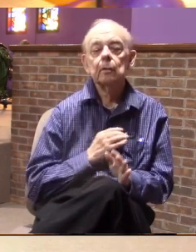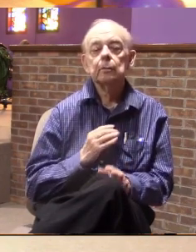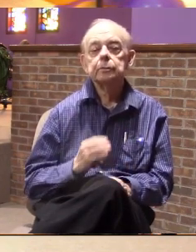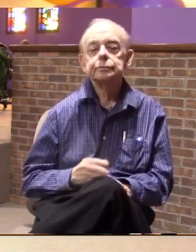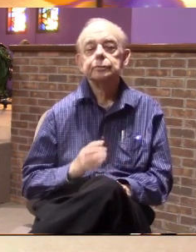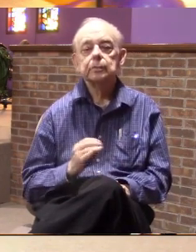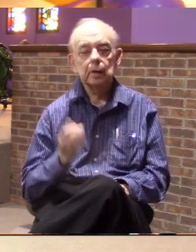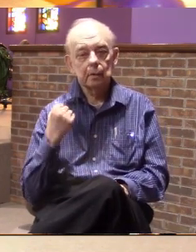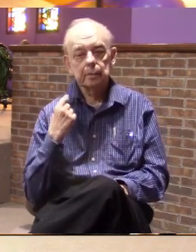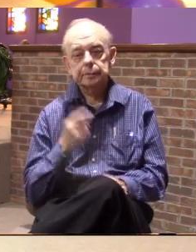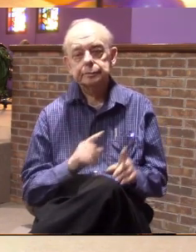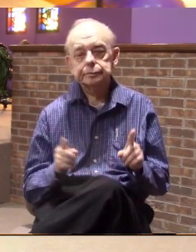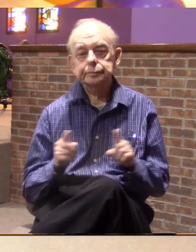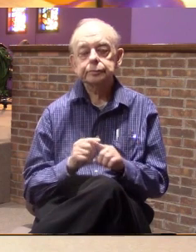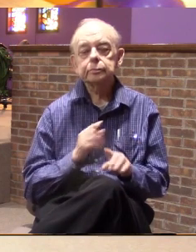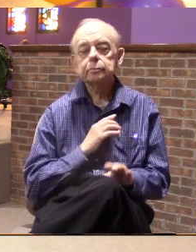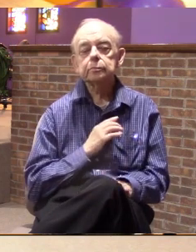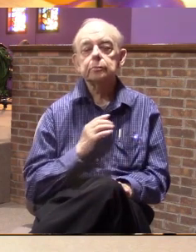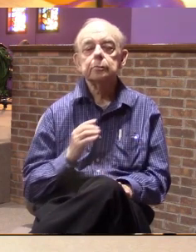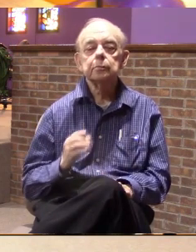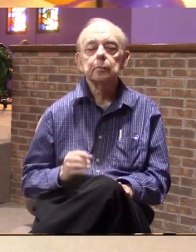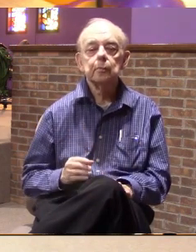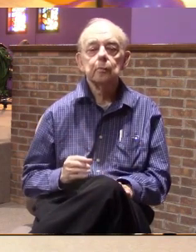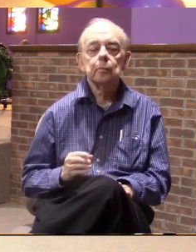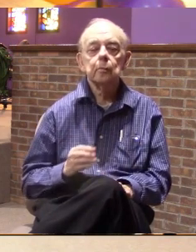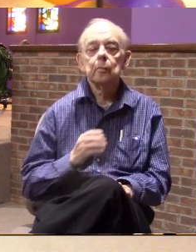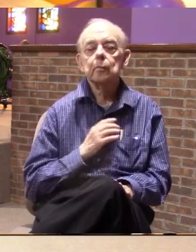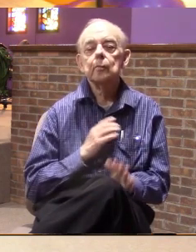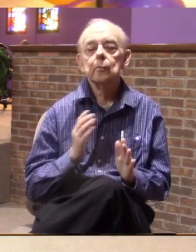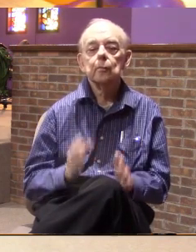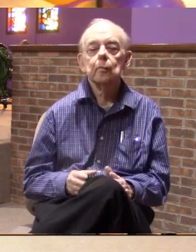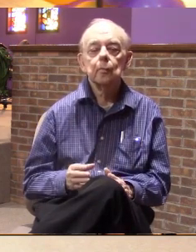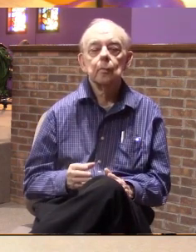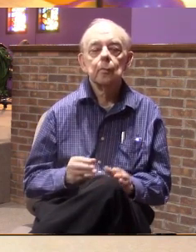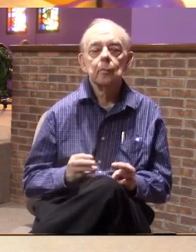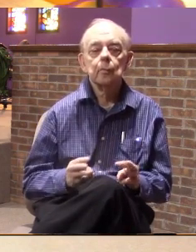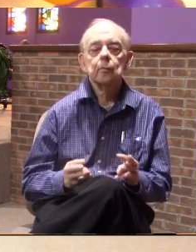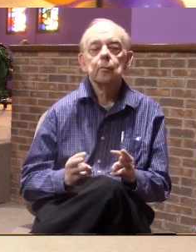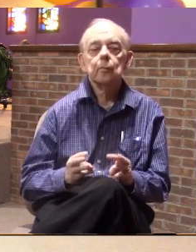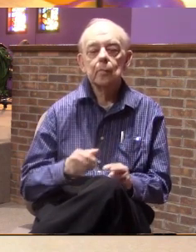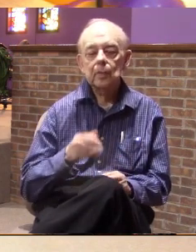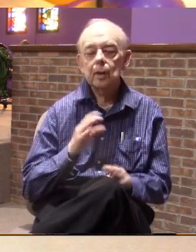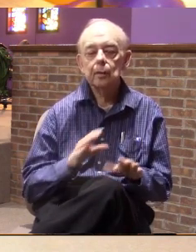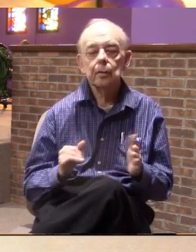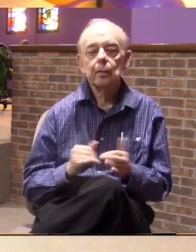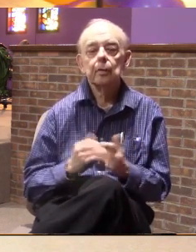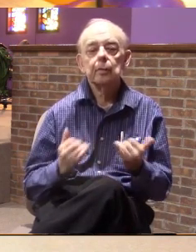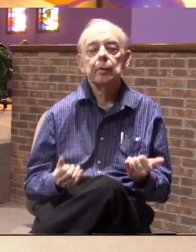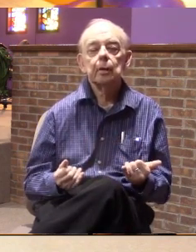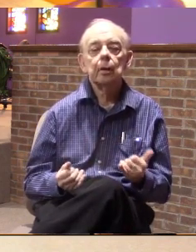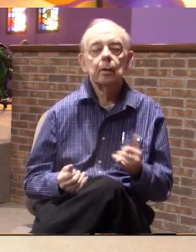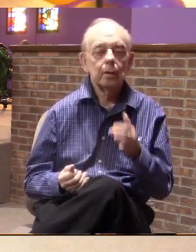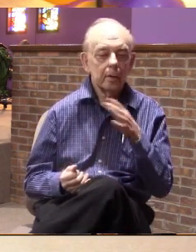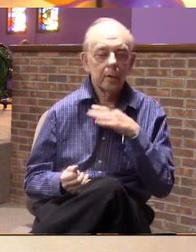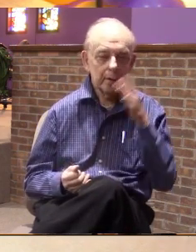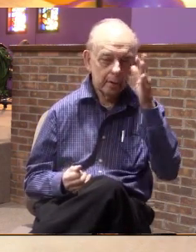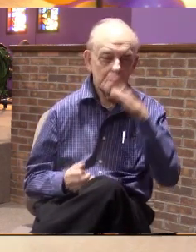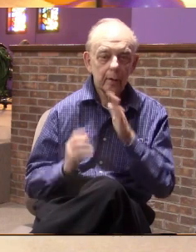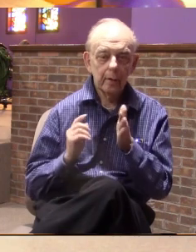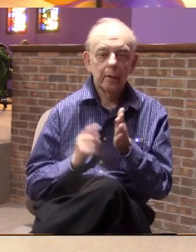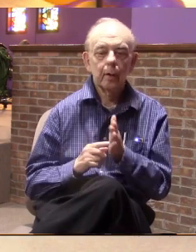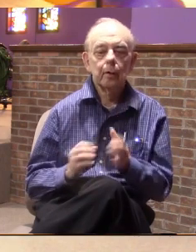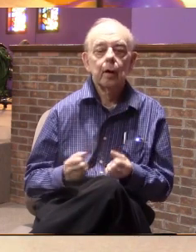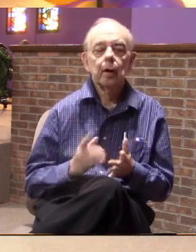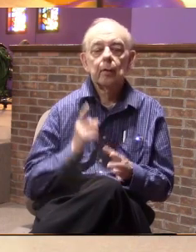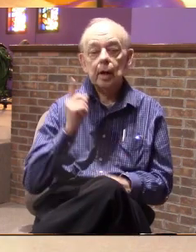and if we're like Christ or Christians, then the way He's doing it today, ladies and gentlemen, is showing